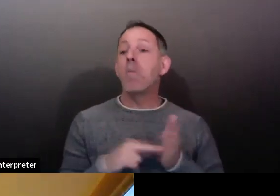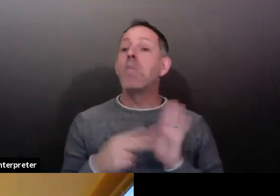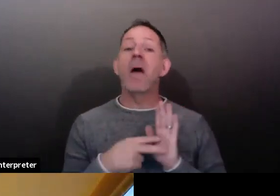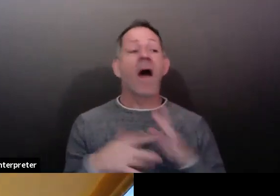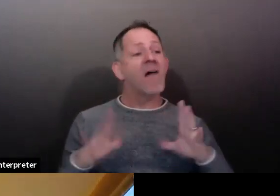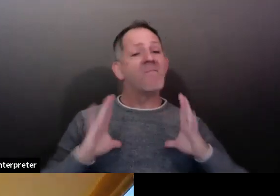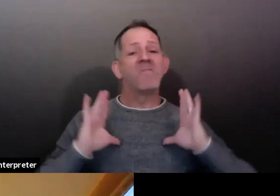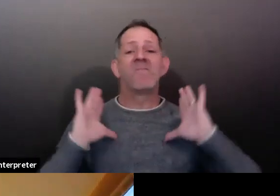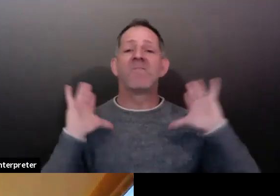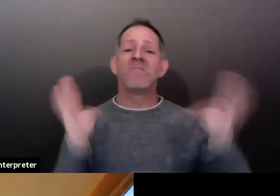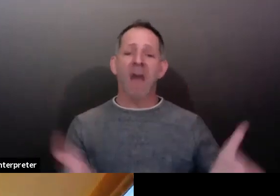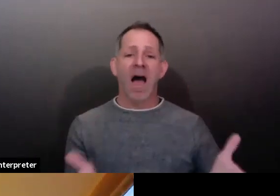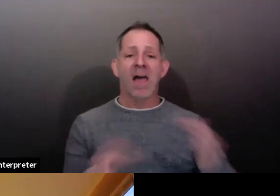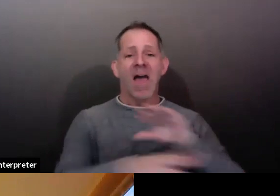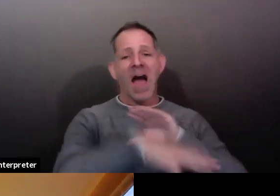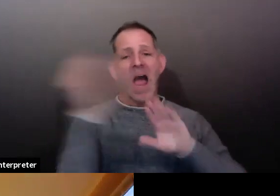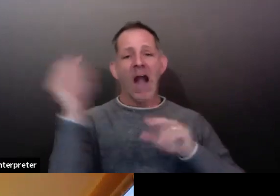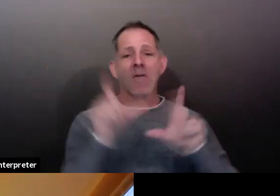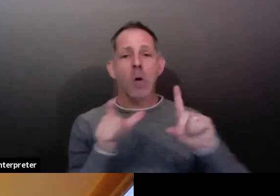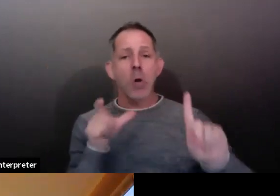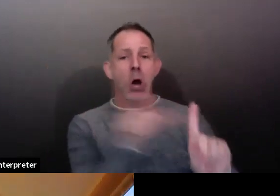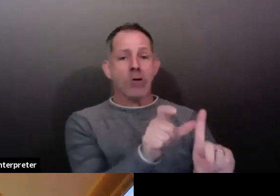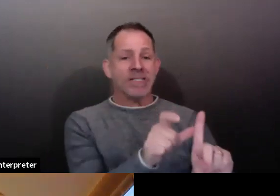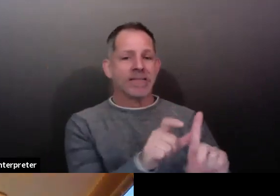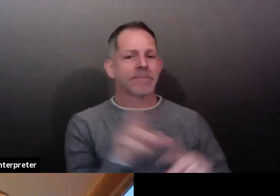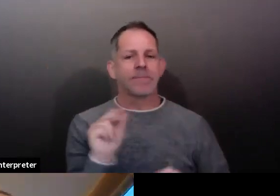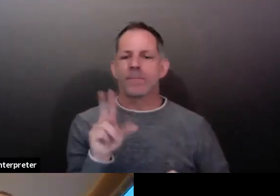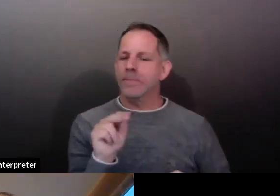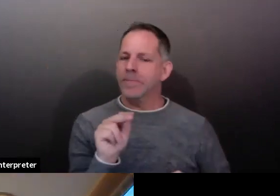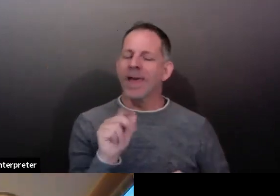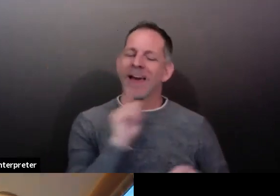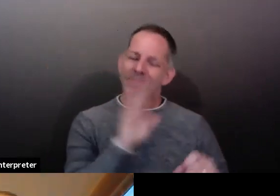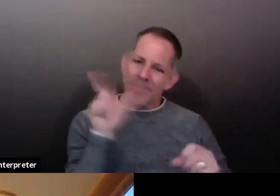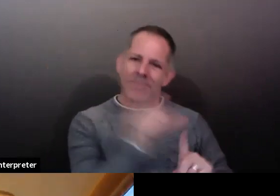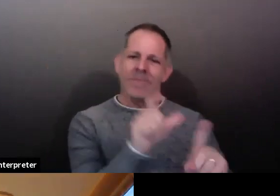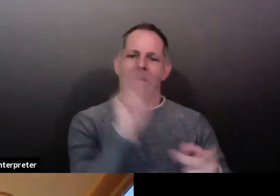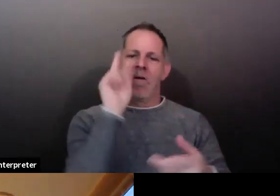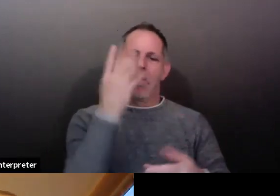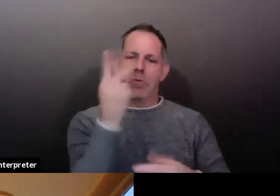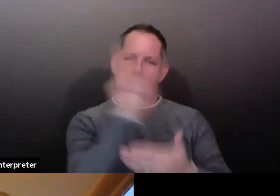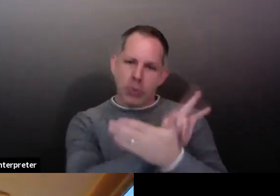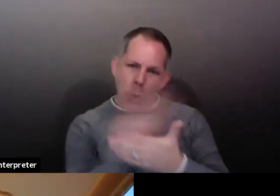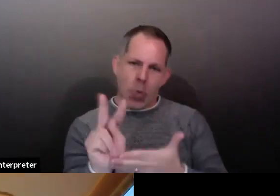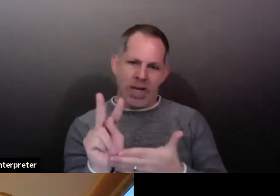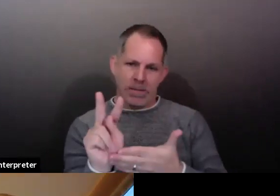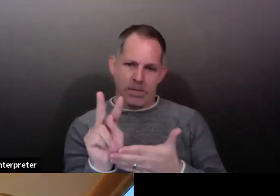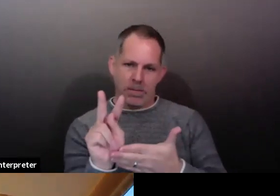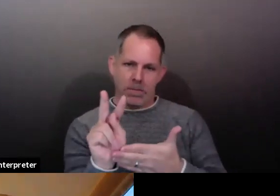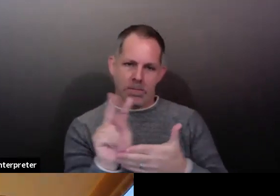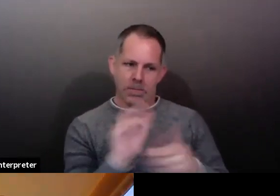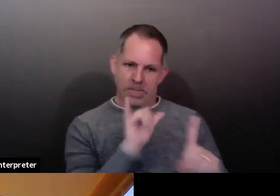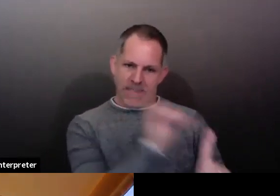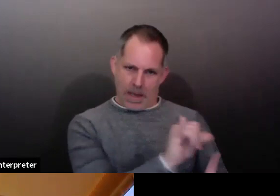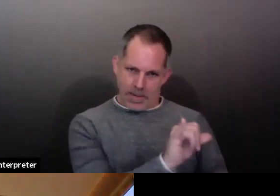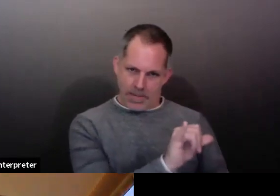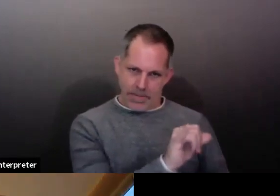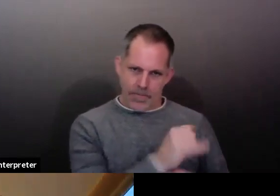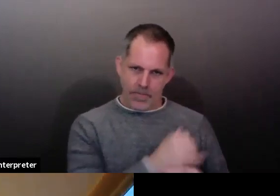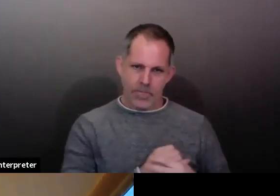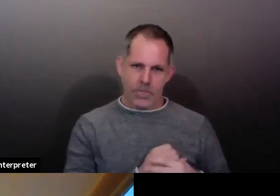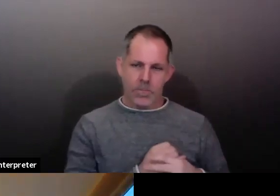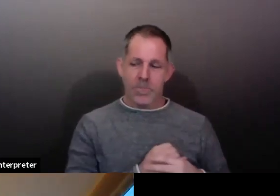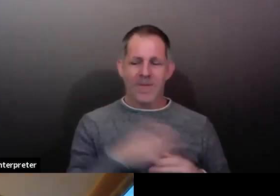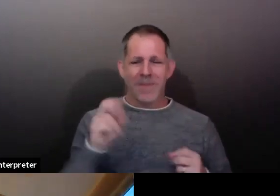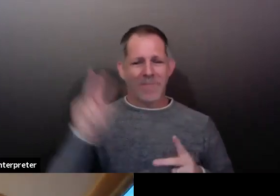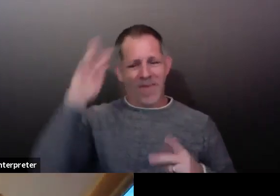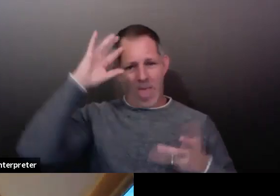quarantine the full 14-day period from your last exposure. And I think people have been misinterpreting or getting mixed messages around that.